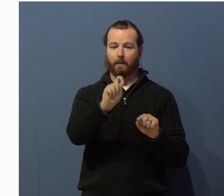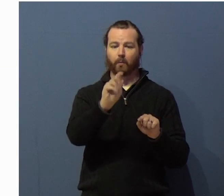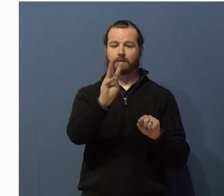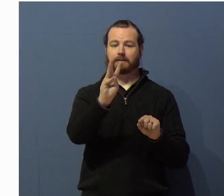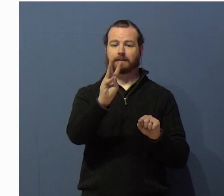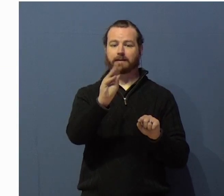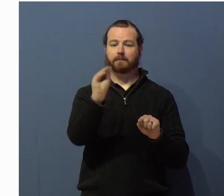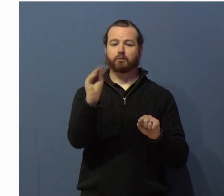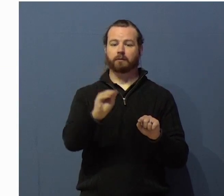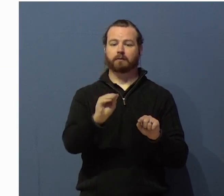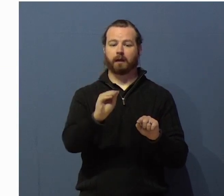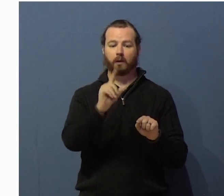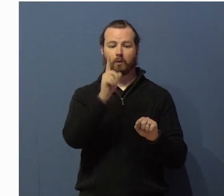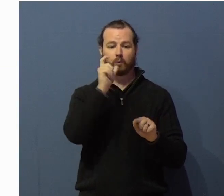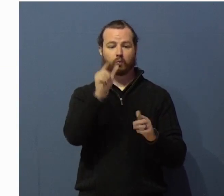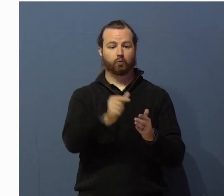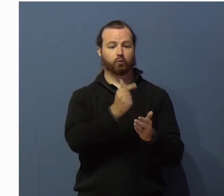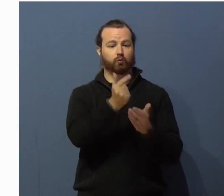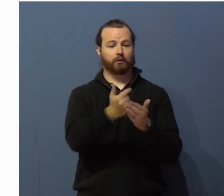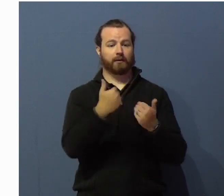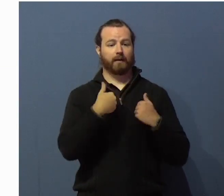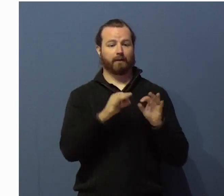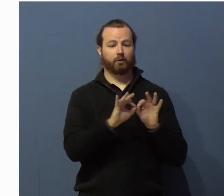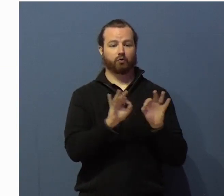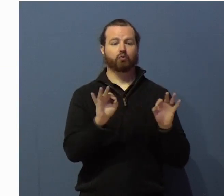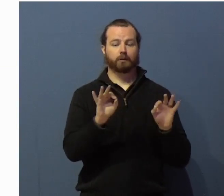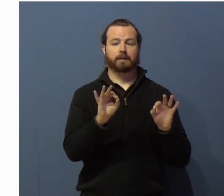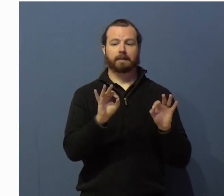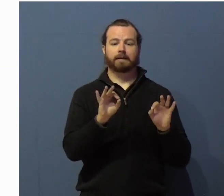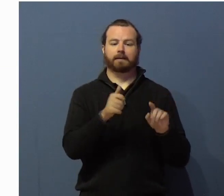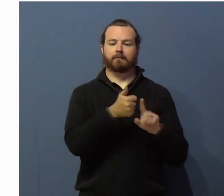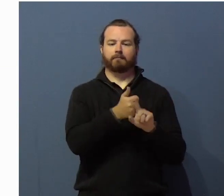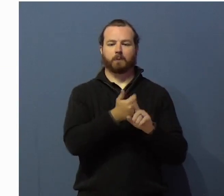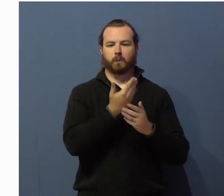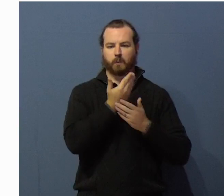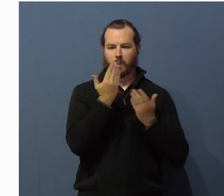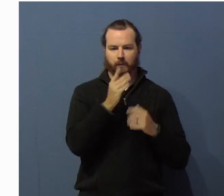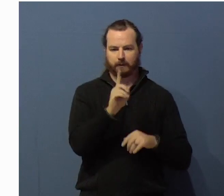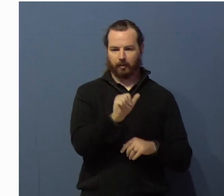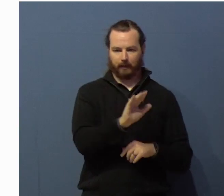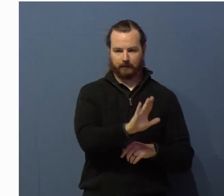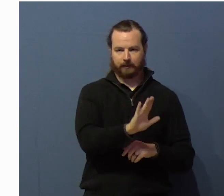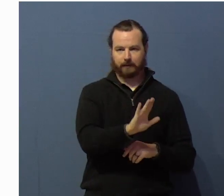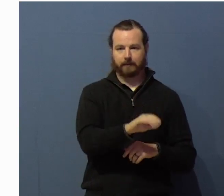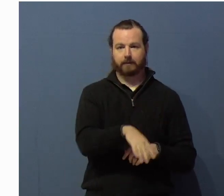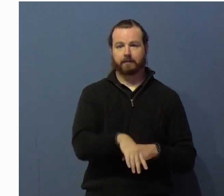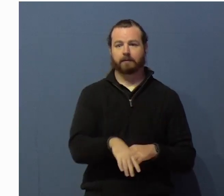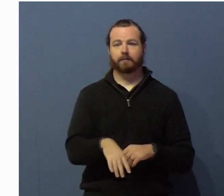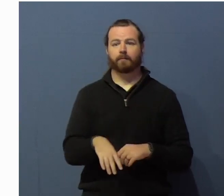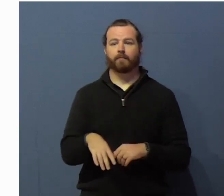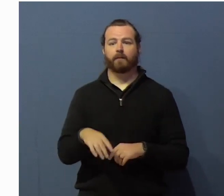students without disabilities. Graduate that leaves 11.9% of students with disabilities.